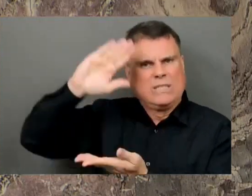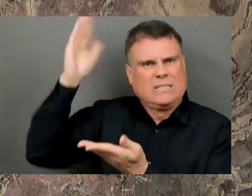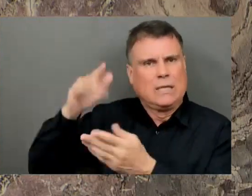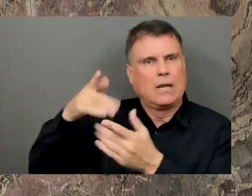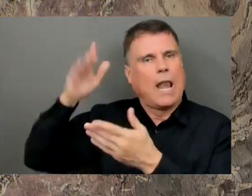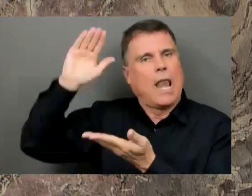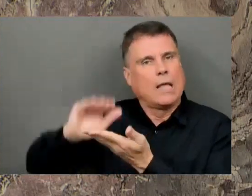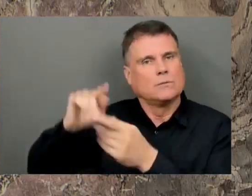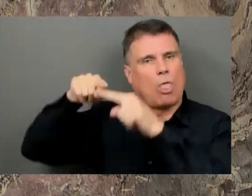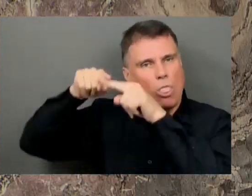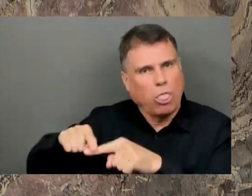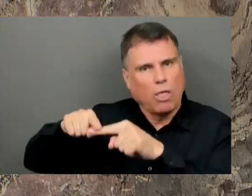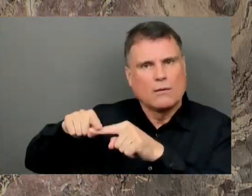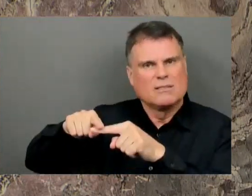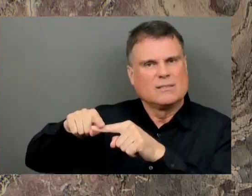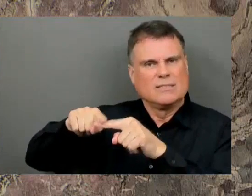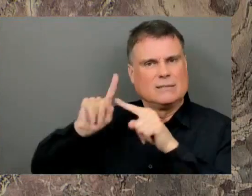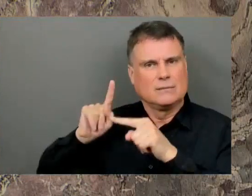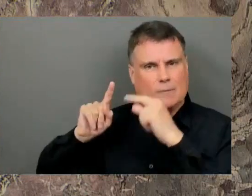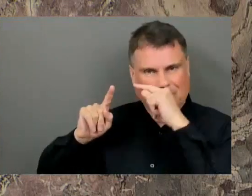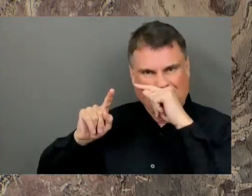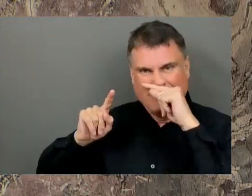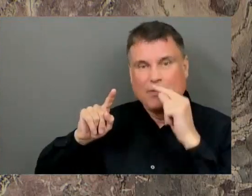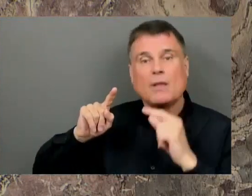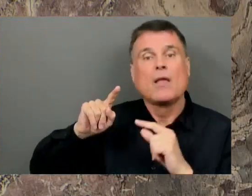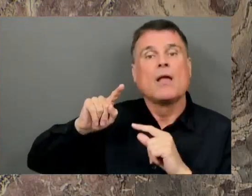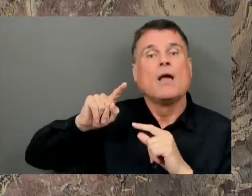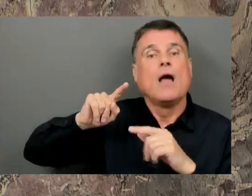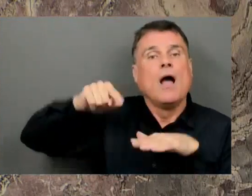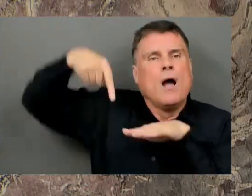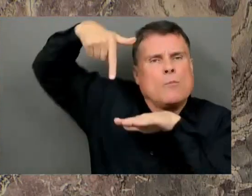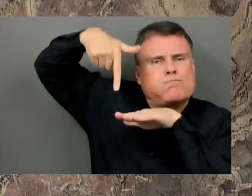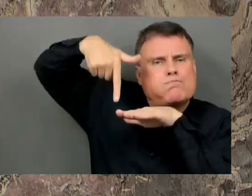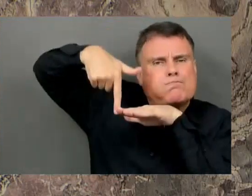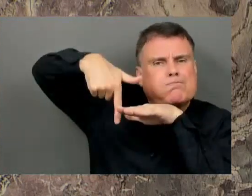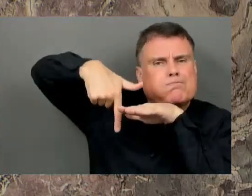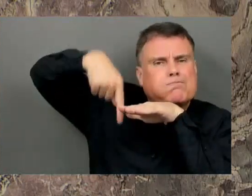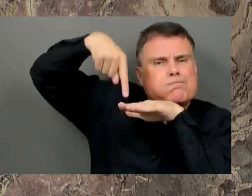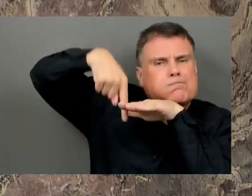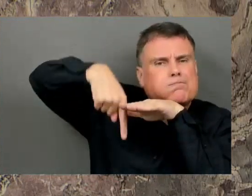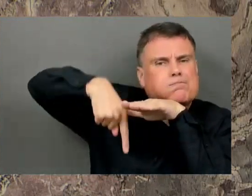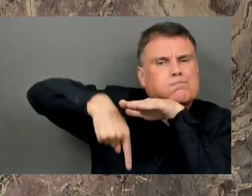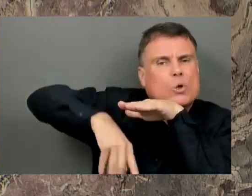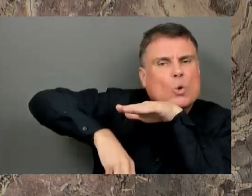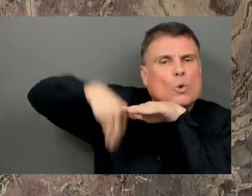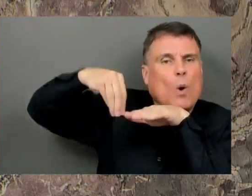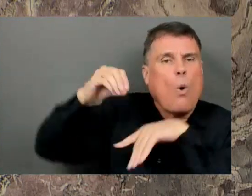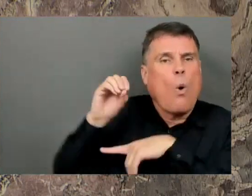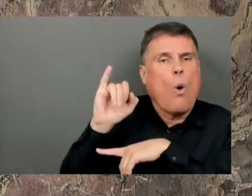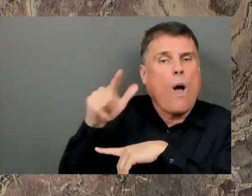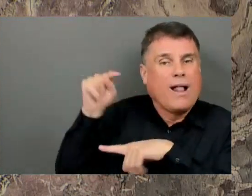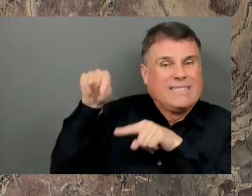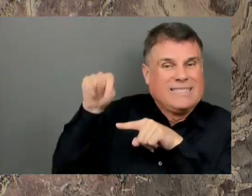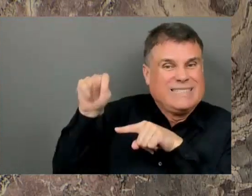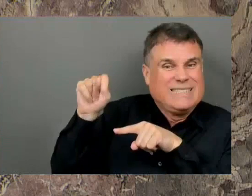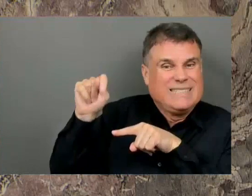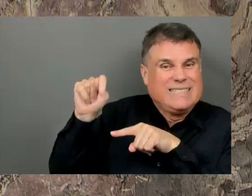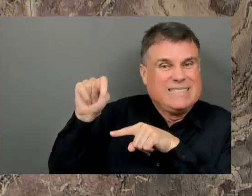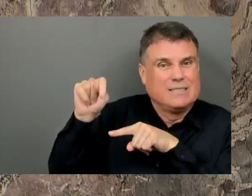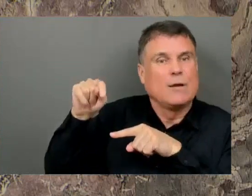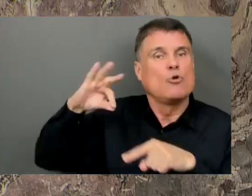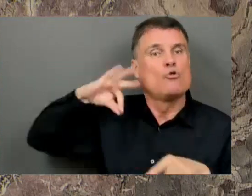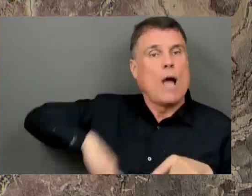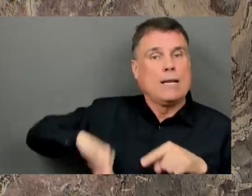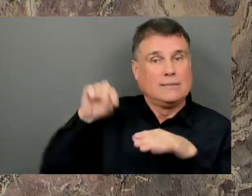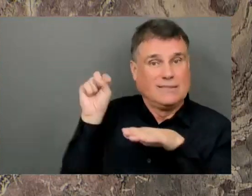We are continuing to ensure that we invest in renewables, that we encourage outside investment in